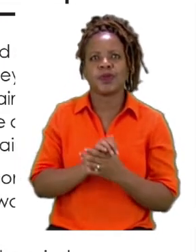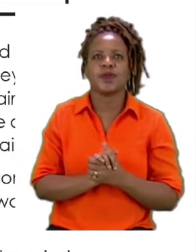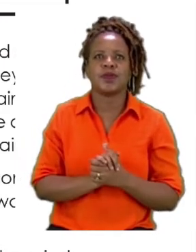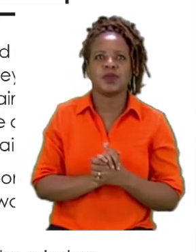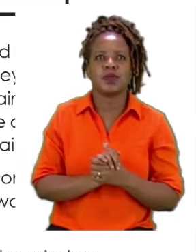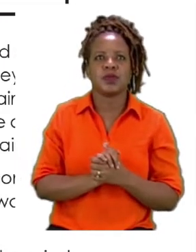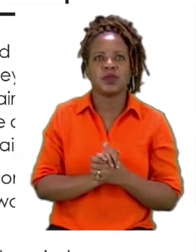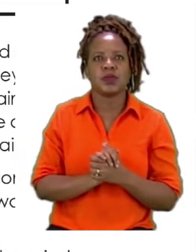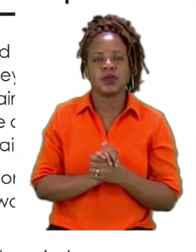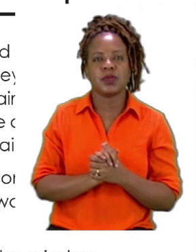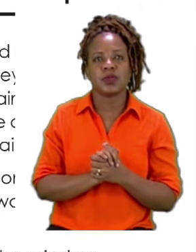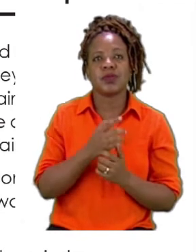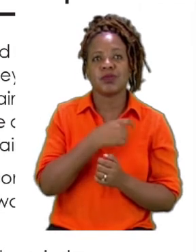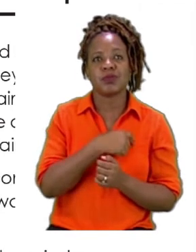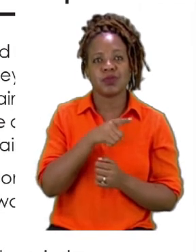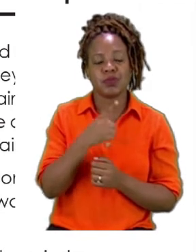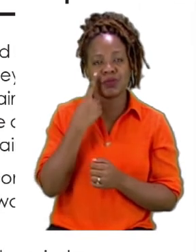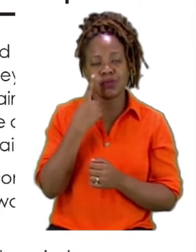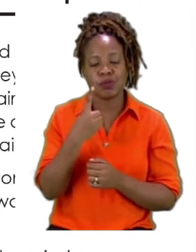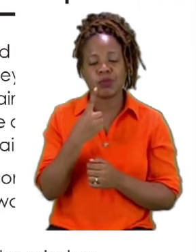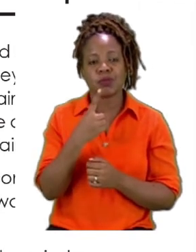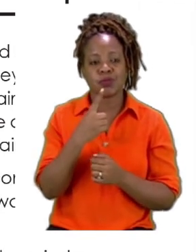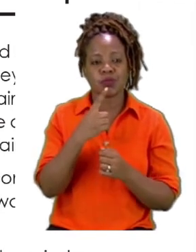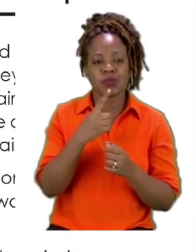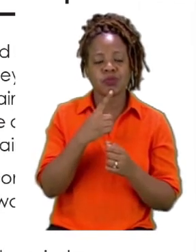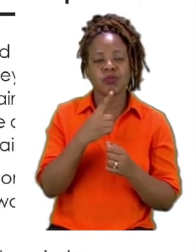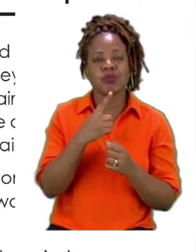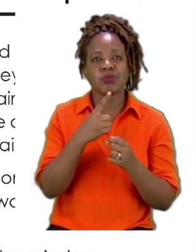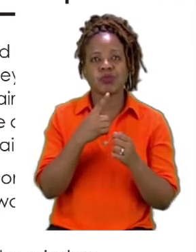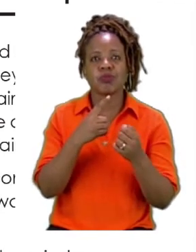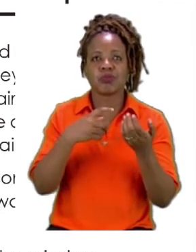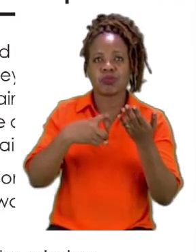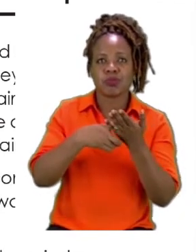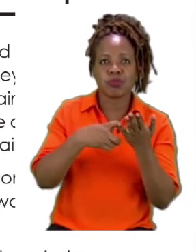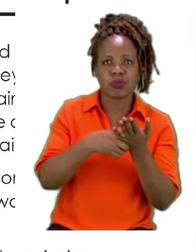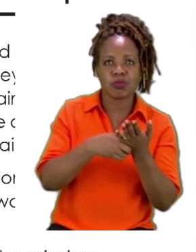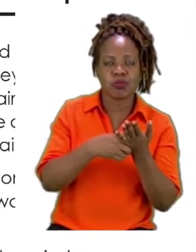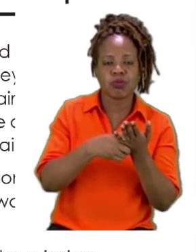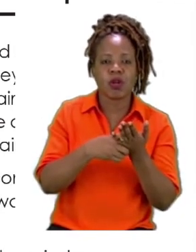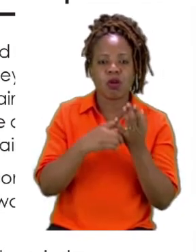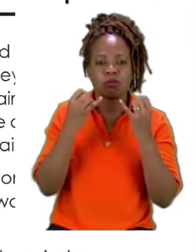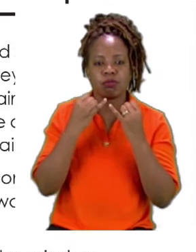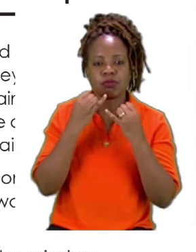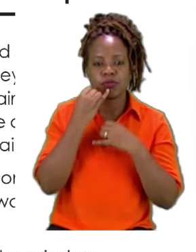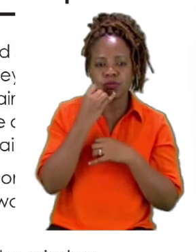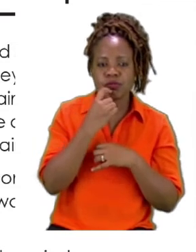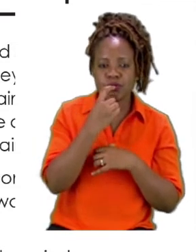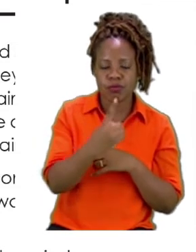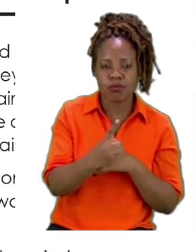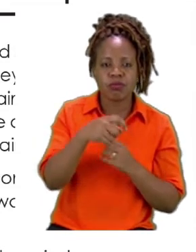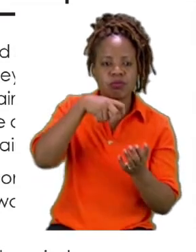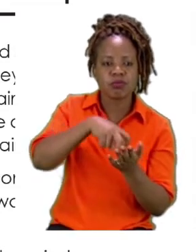She checked their tickets and told them where to sit on the plane. Ding